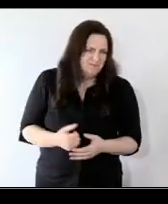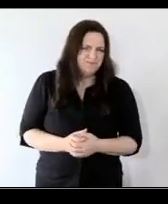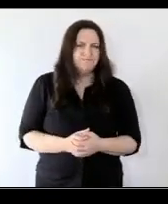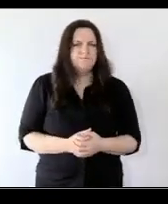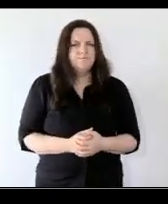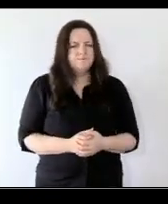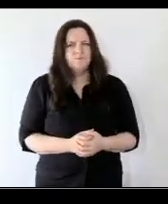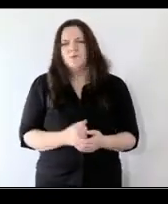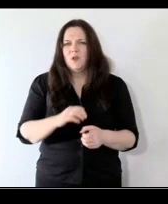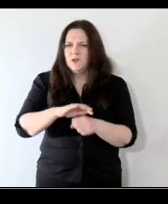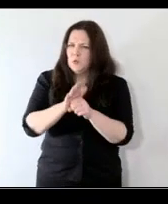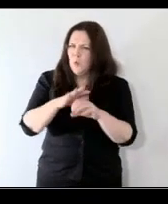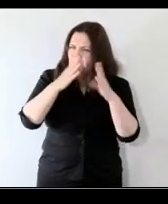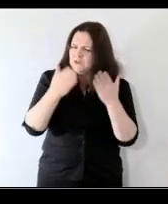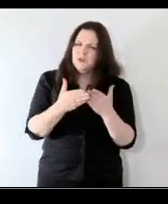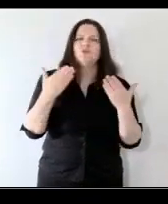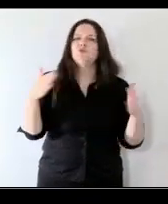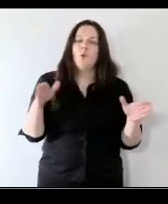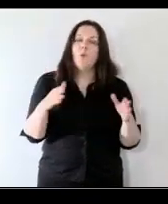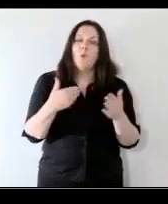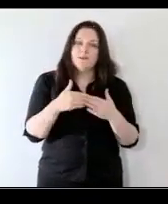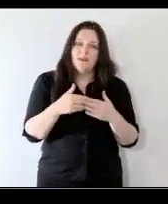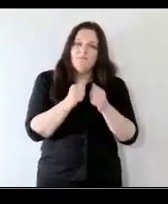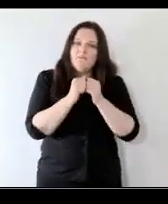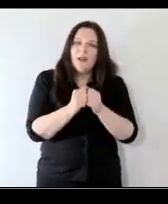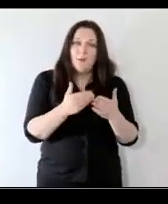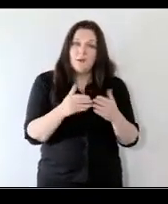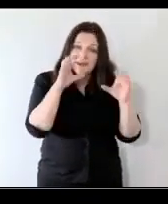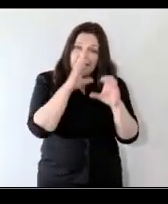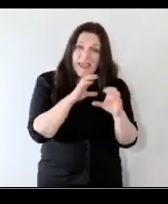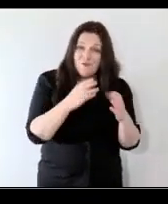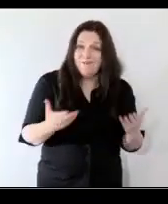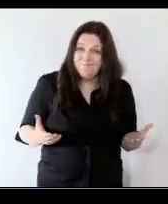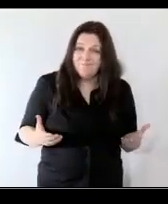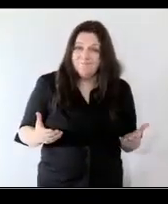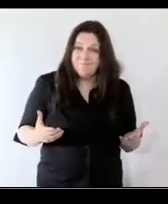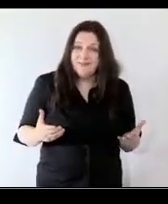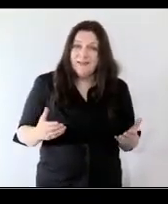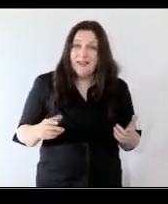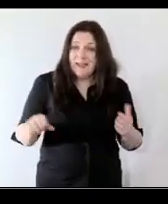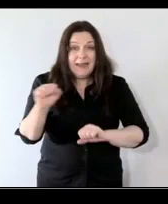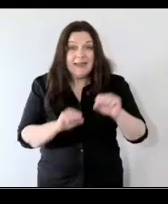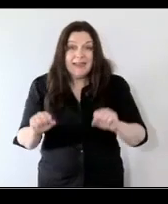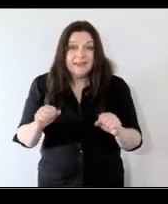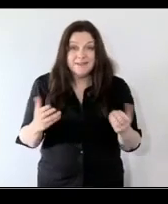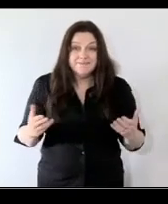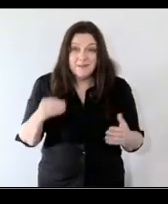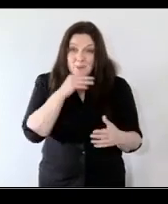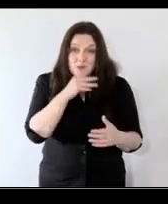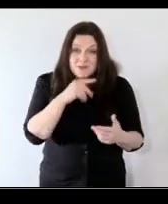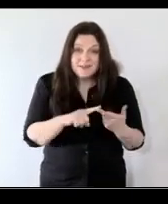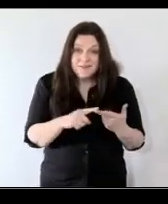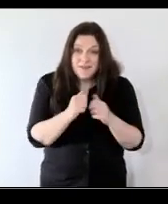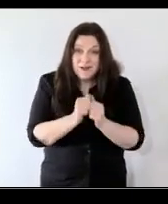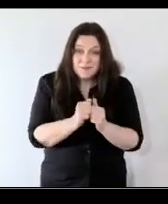COVID showed us how valuable caring is and COVID showed us how valuable cleaning is and COVID showed us